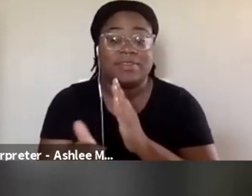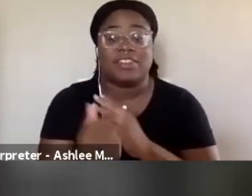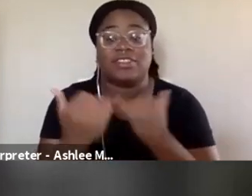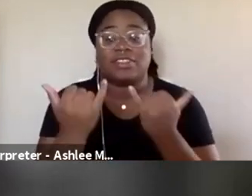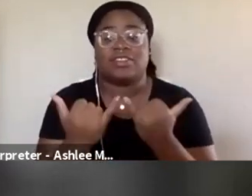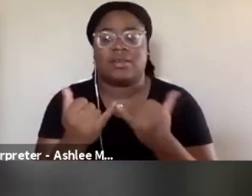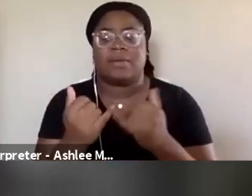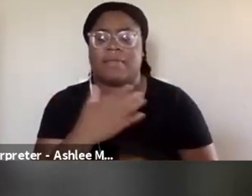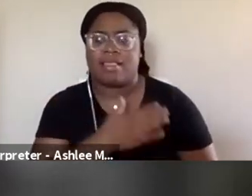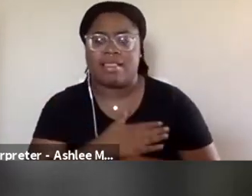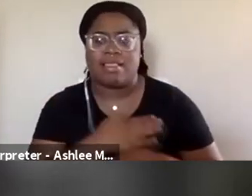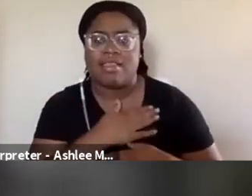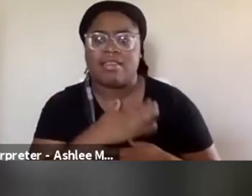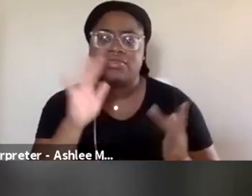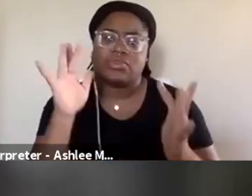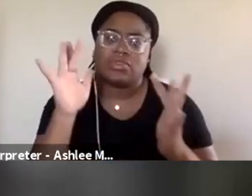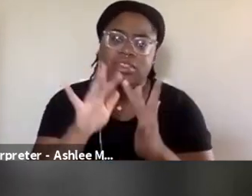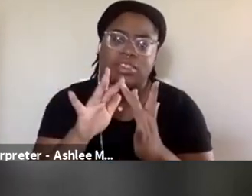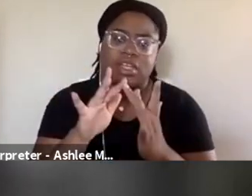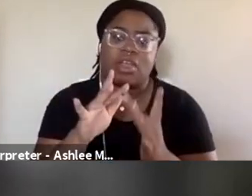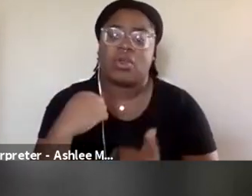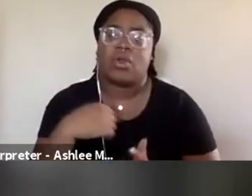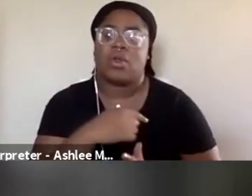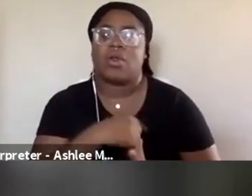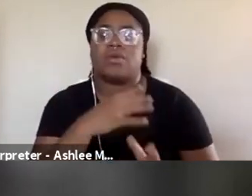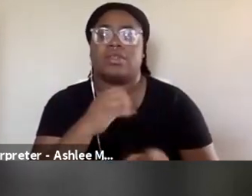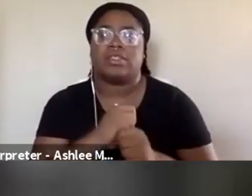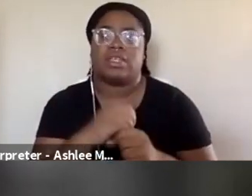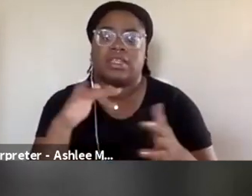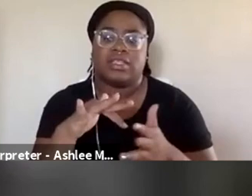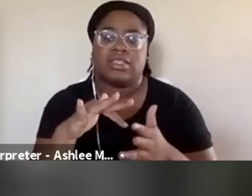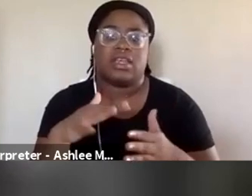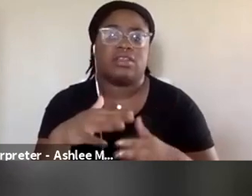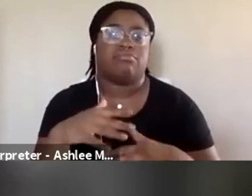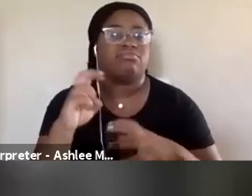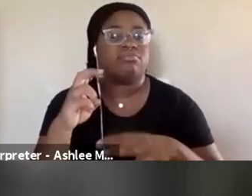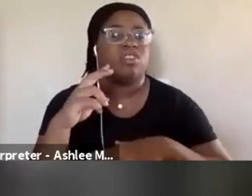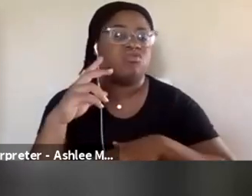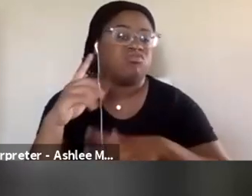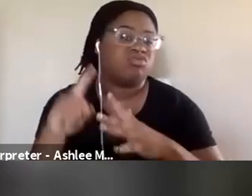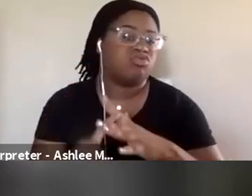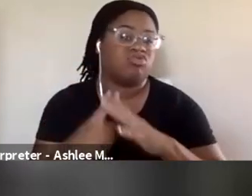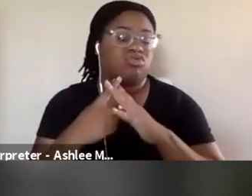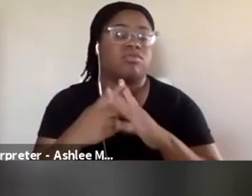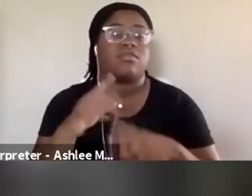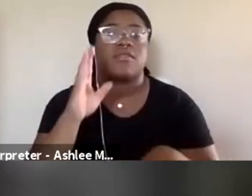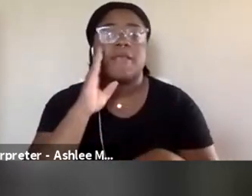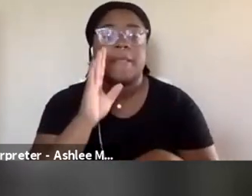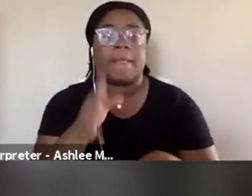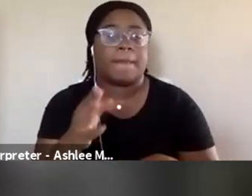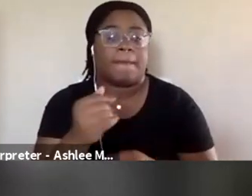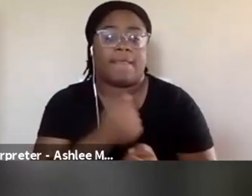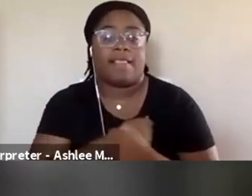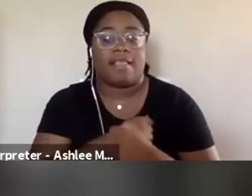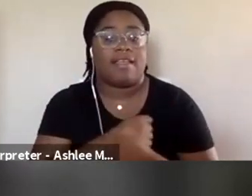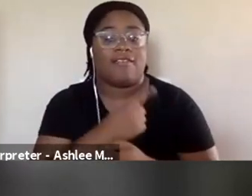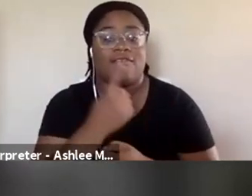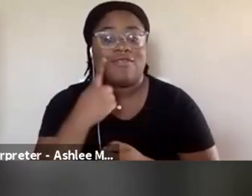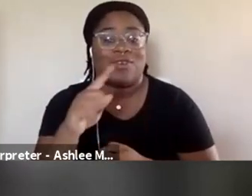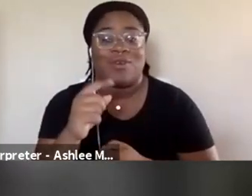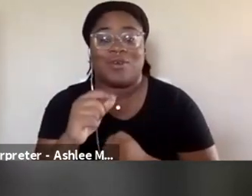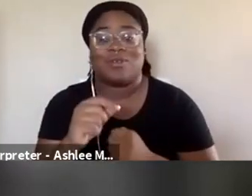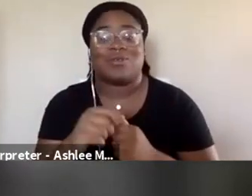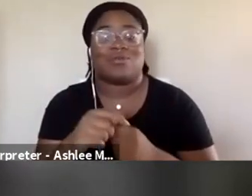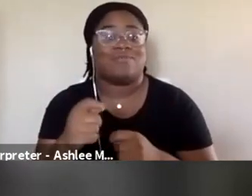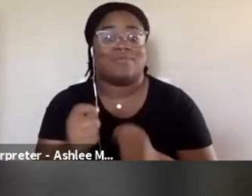please reach out to us. We are going to be taking the study to the ground, so to speak. We would love to present this to you. We